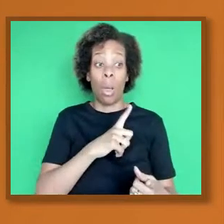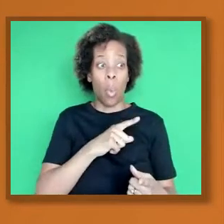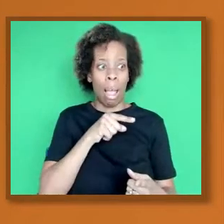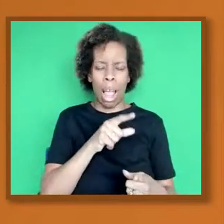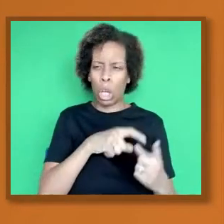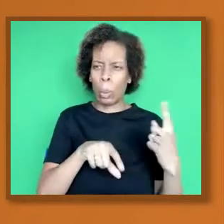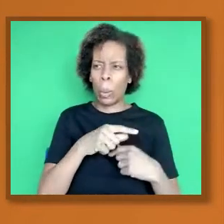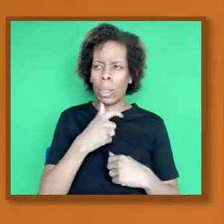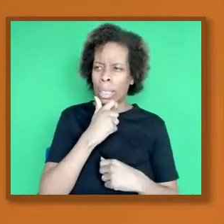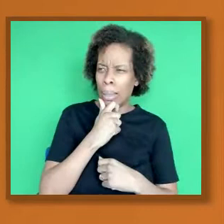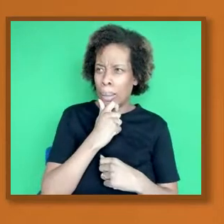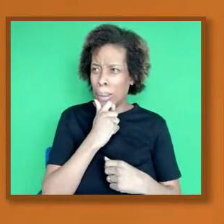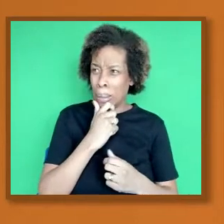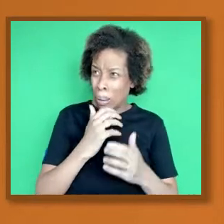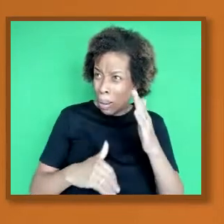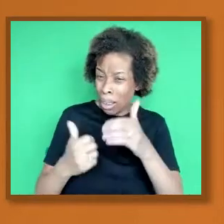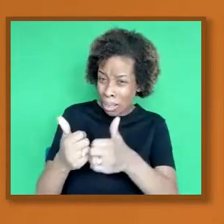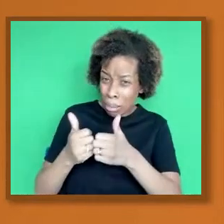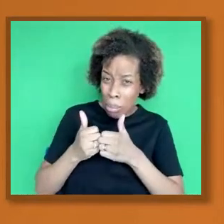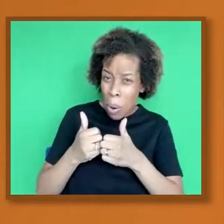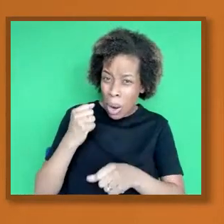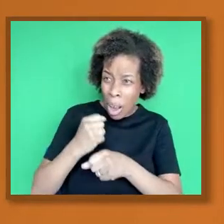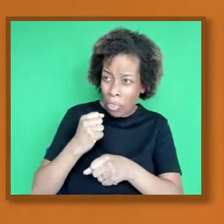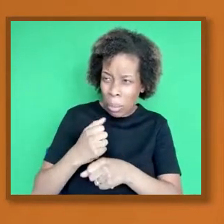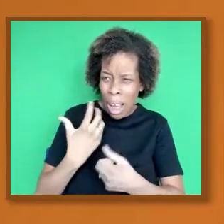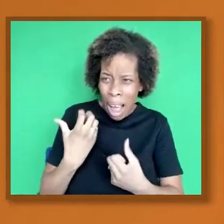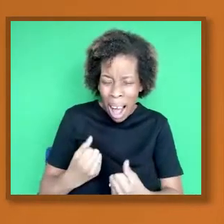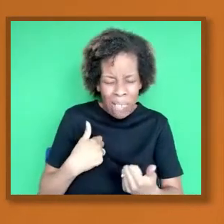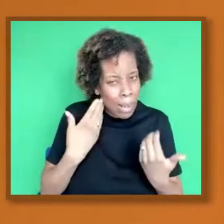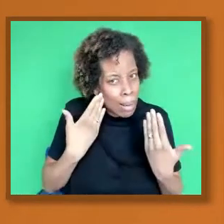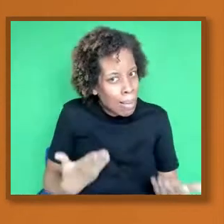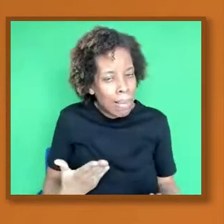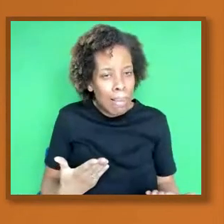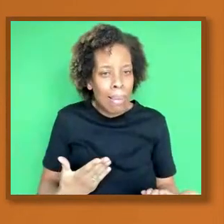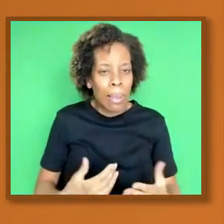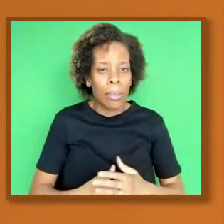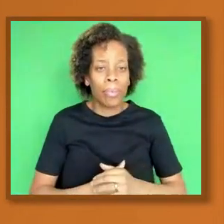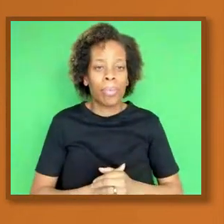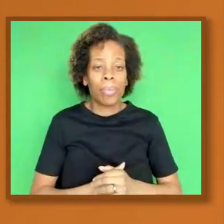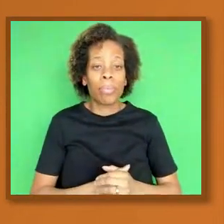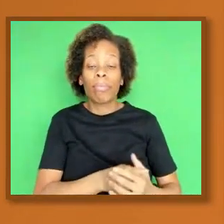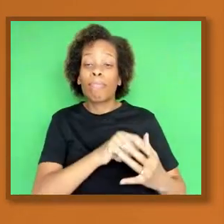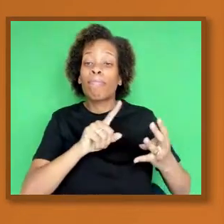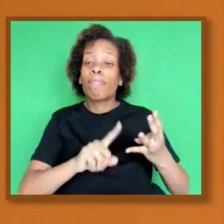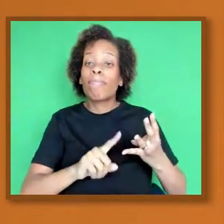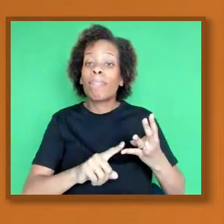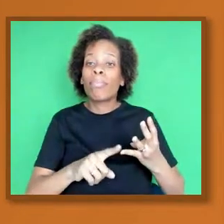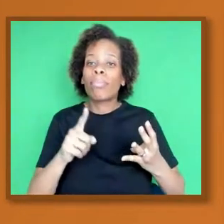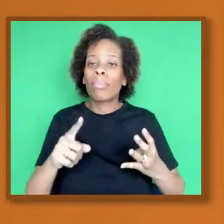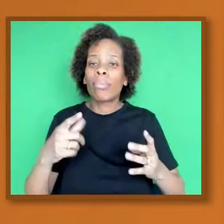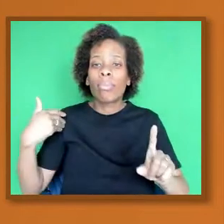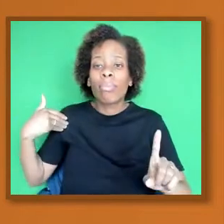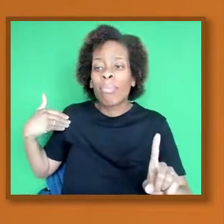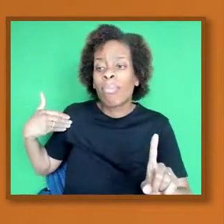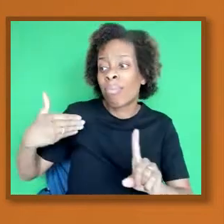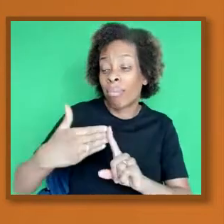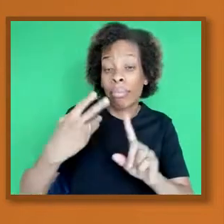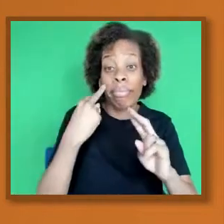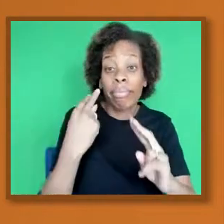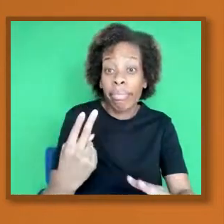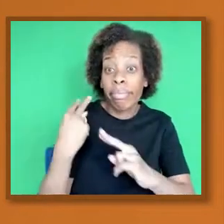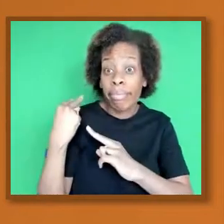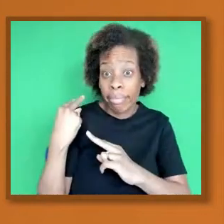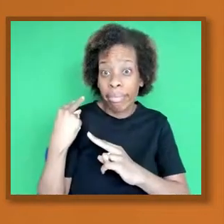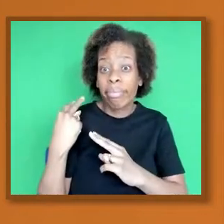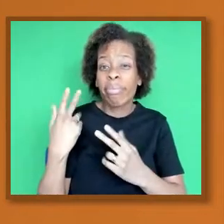next, please? And there's also the historical perspective of the abuses of black